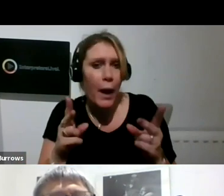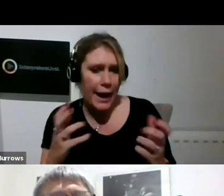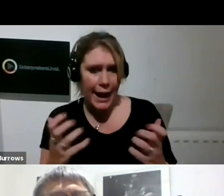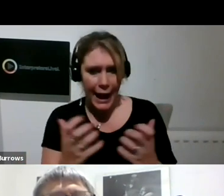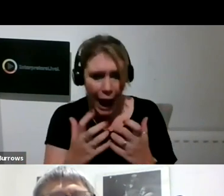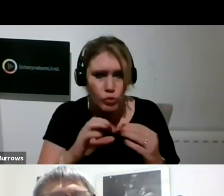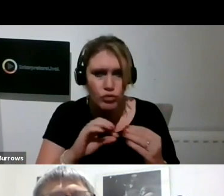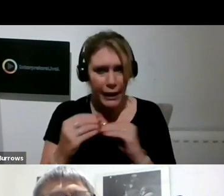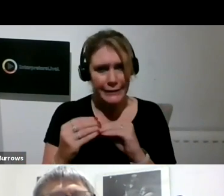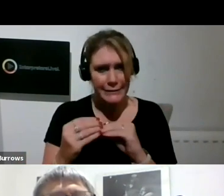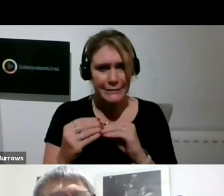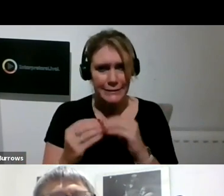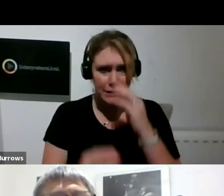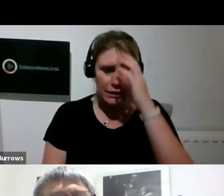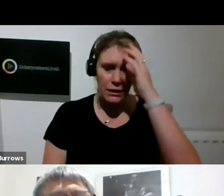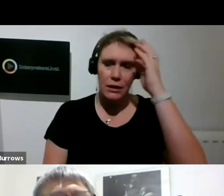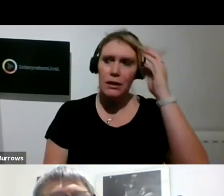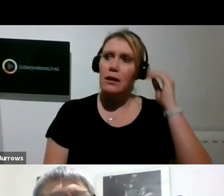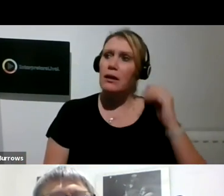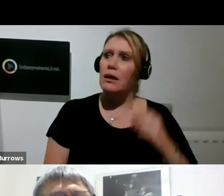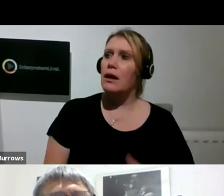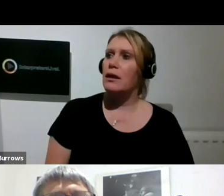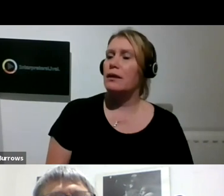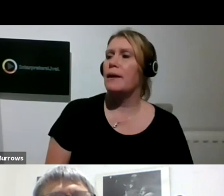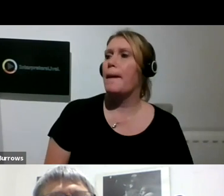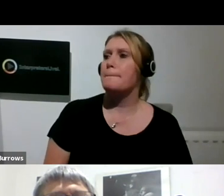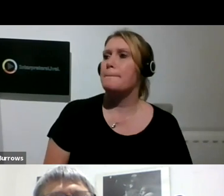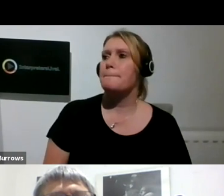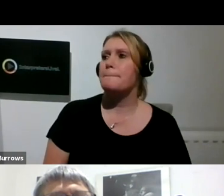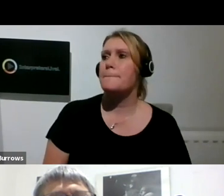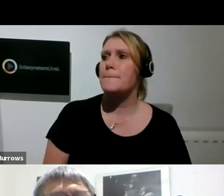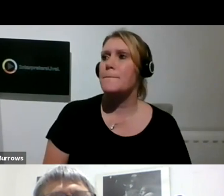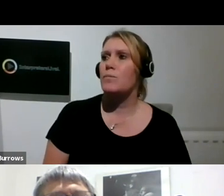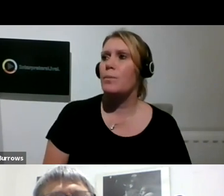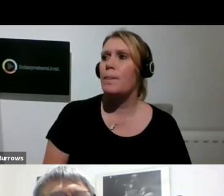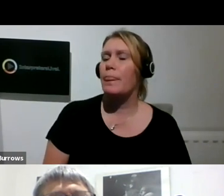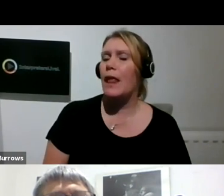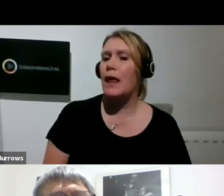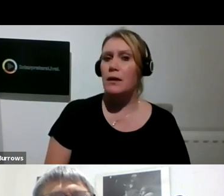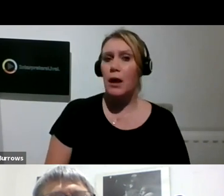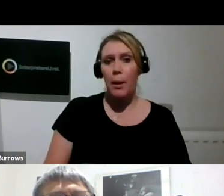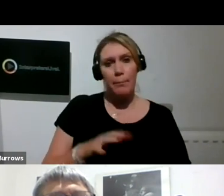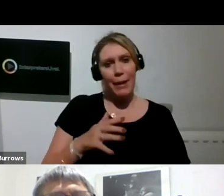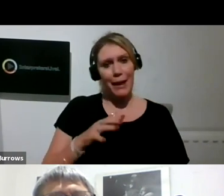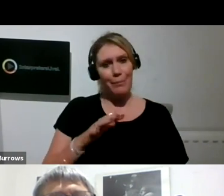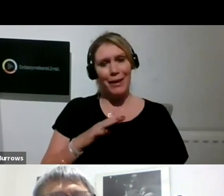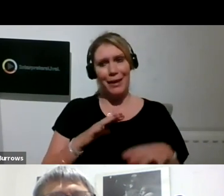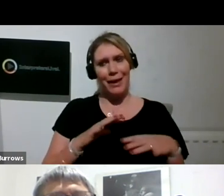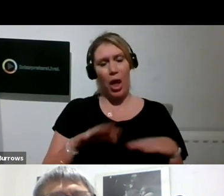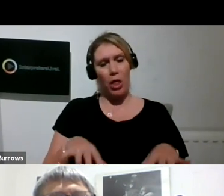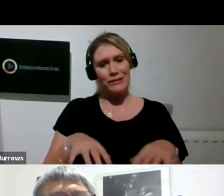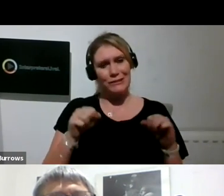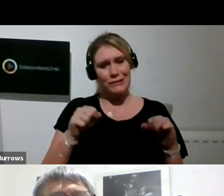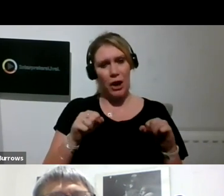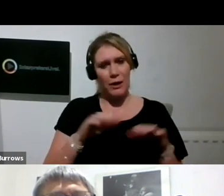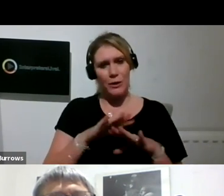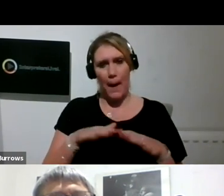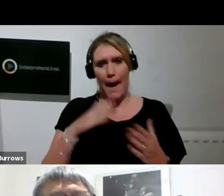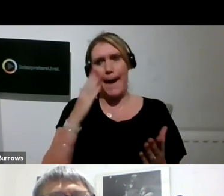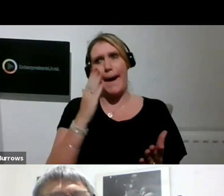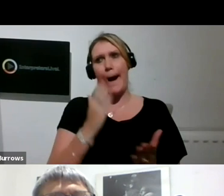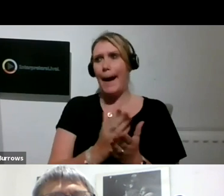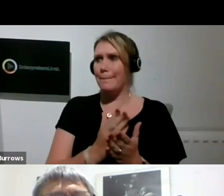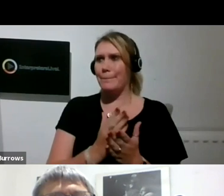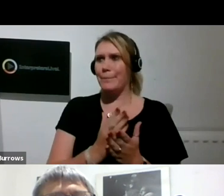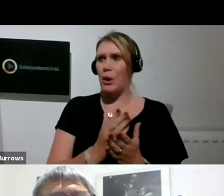it's like, it may not be, the initial stage may not be exactly where you want to go with it. But,